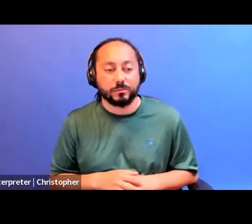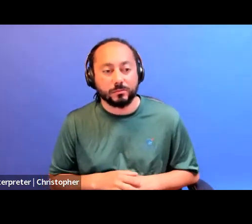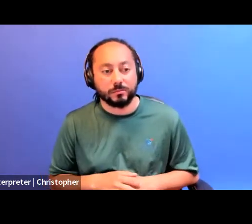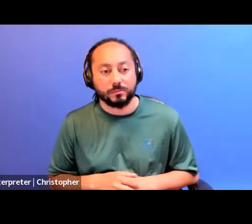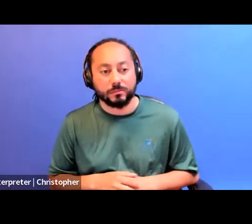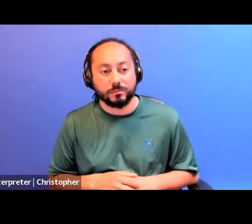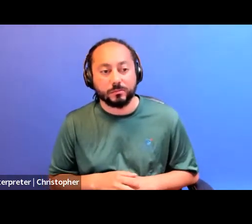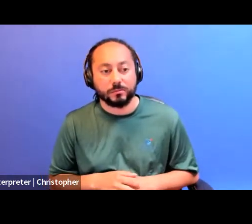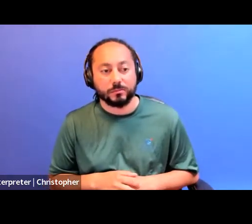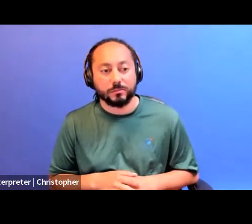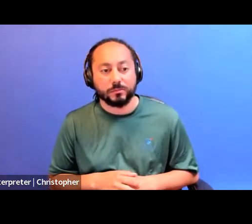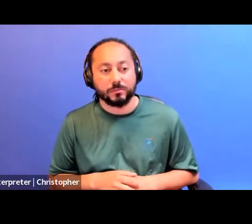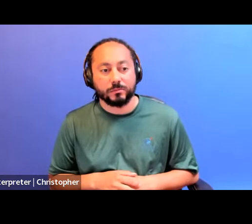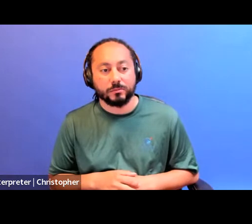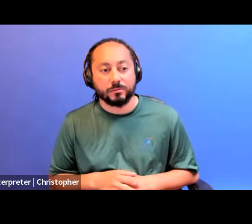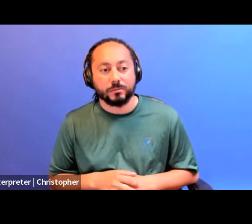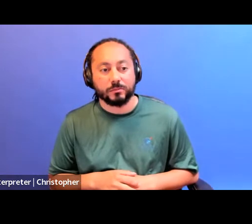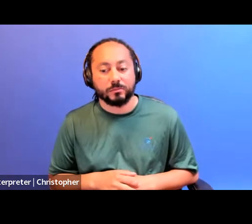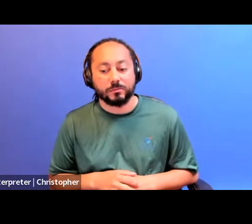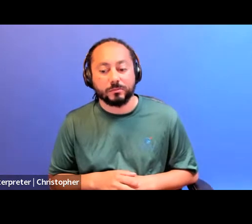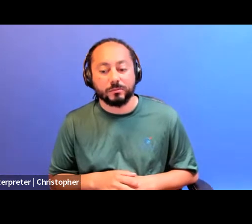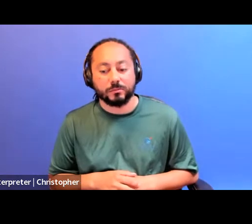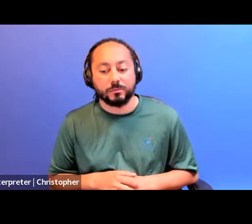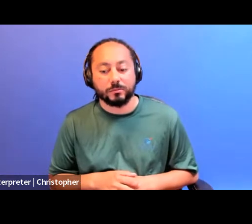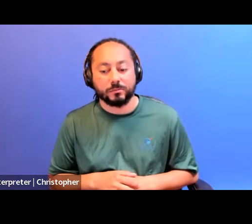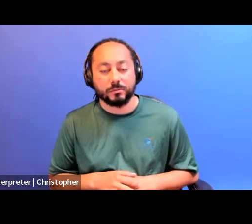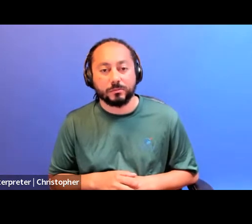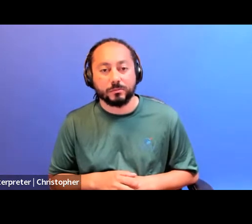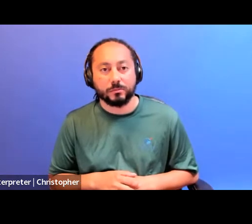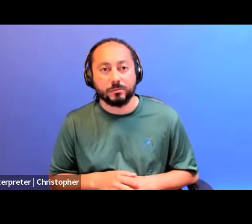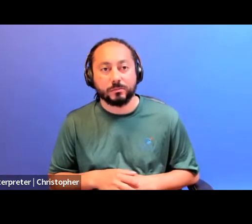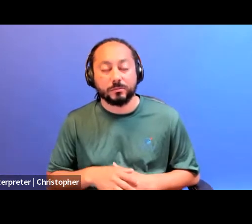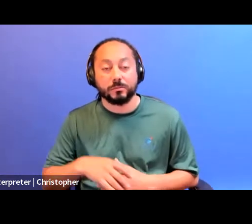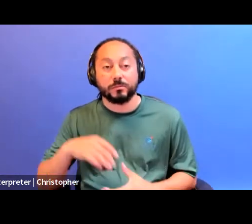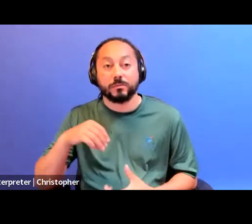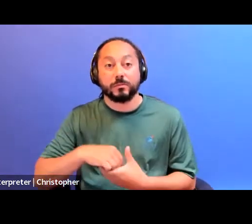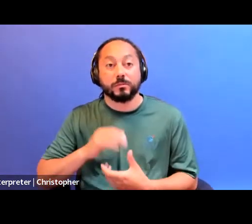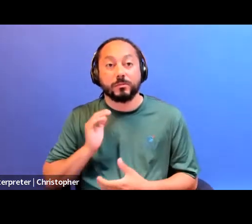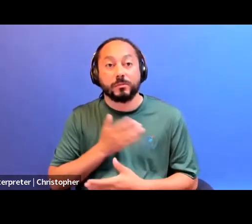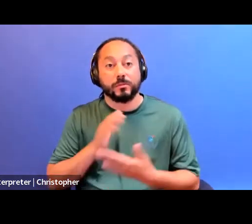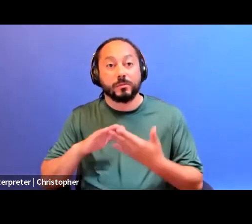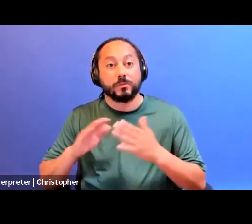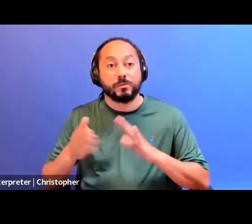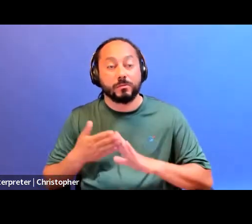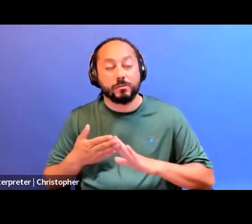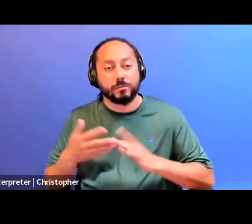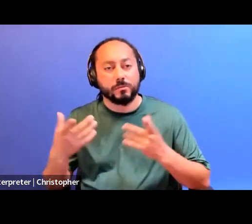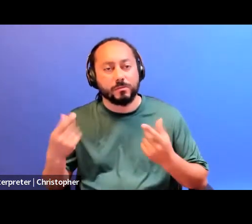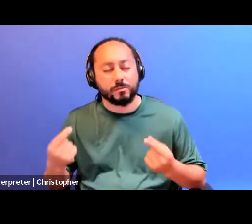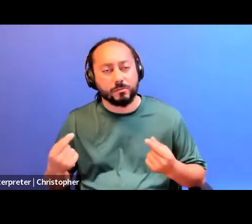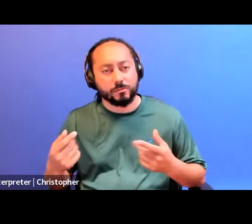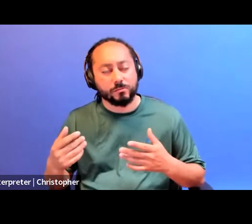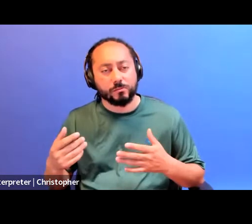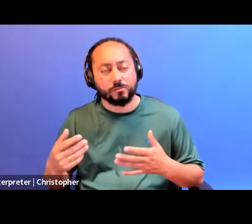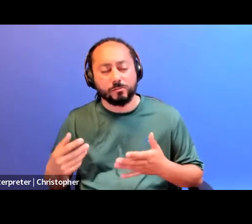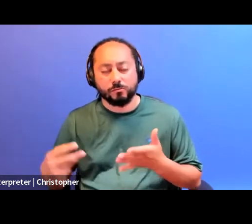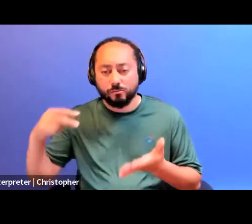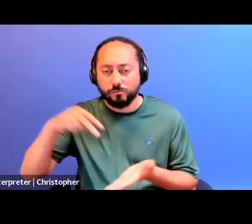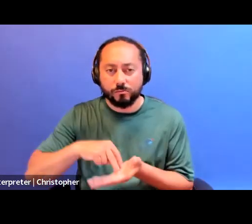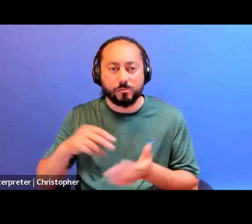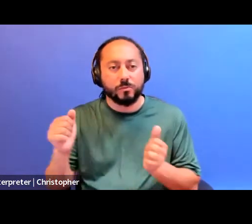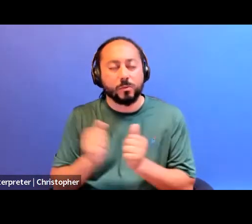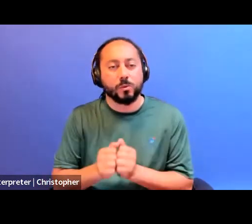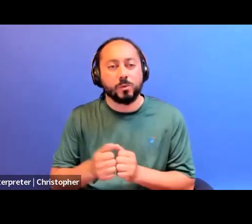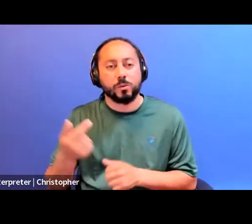Within our community, we stand alongside and this and with grassroots people.